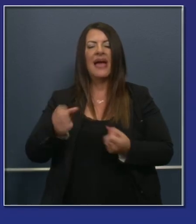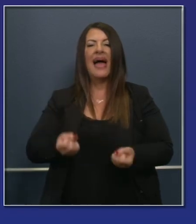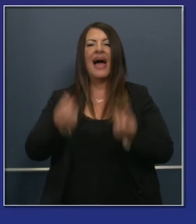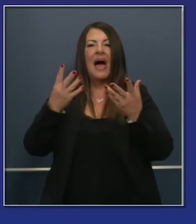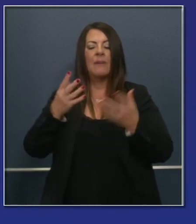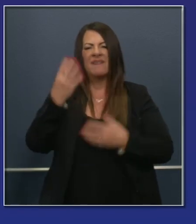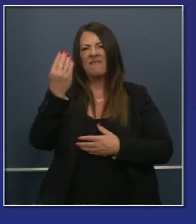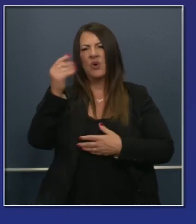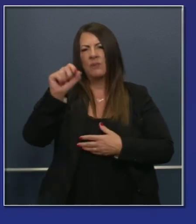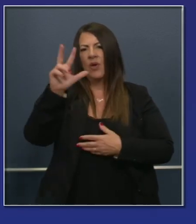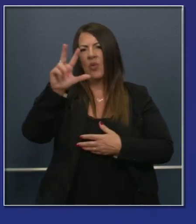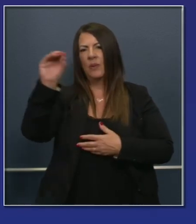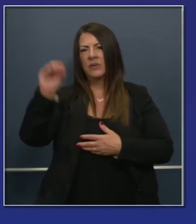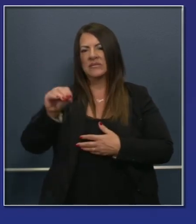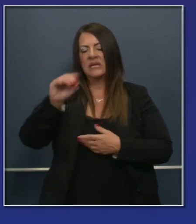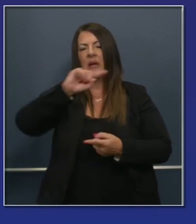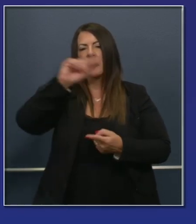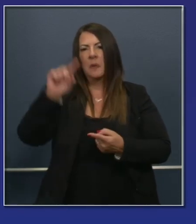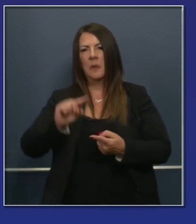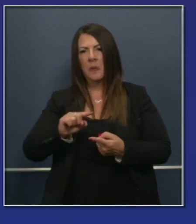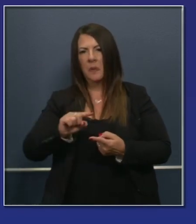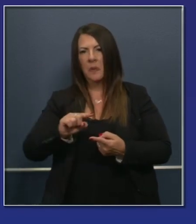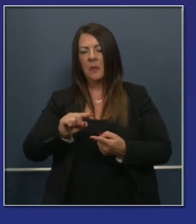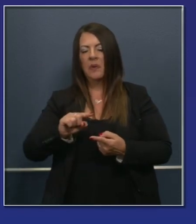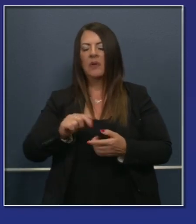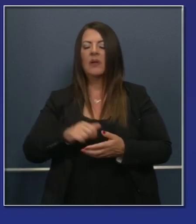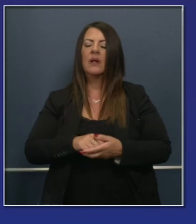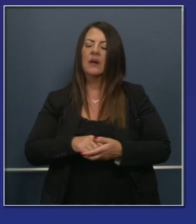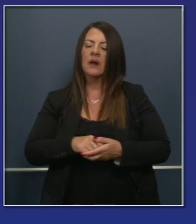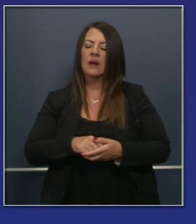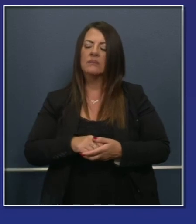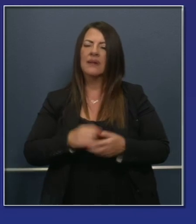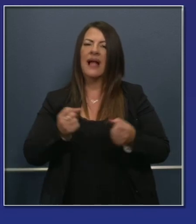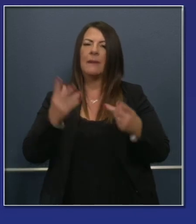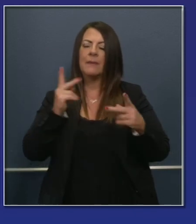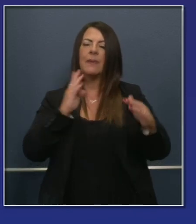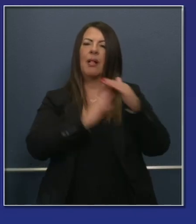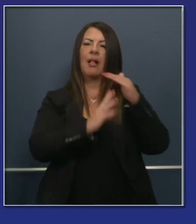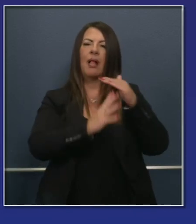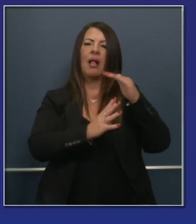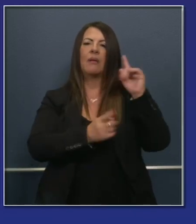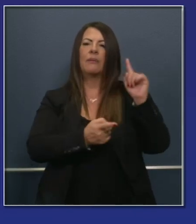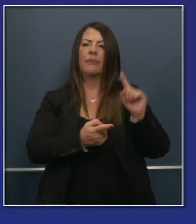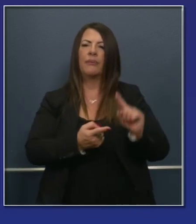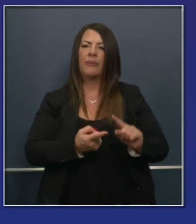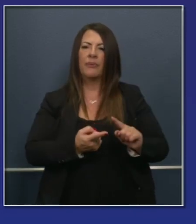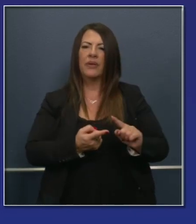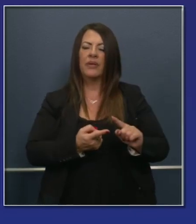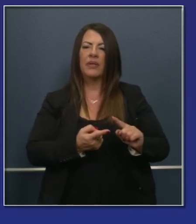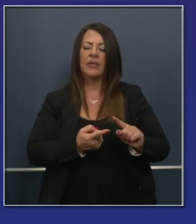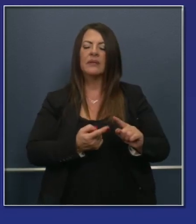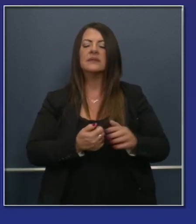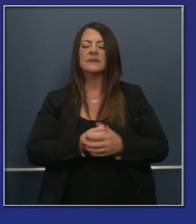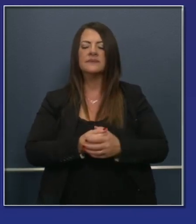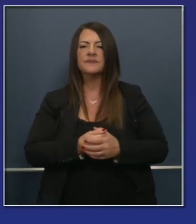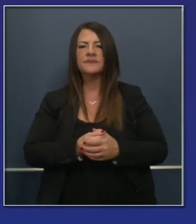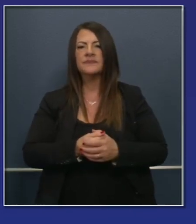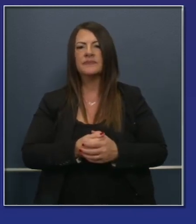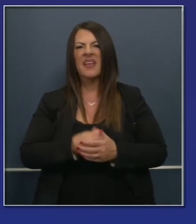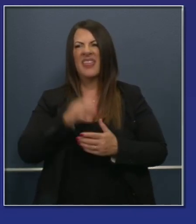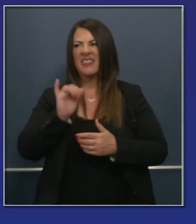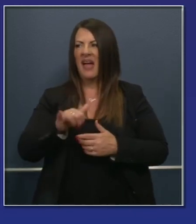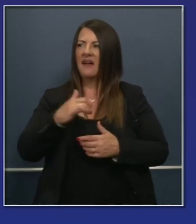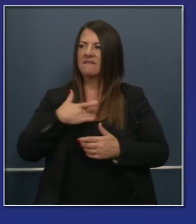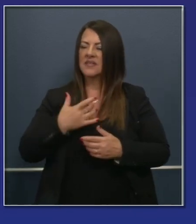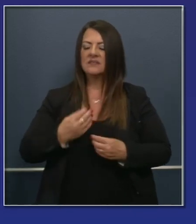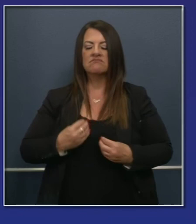14.3%, roughly 14%, basically tracking where hospitalizations are. That's